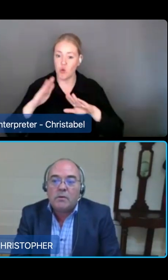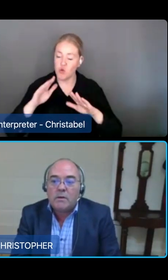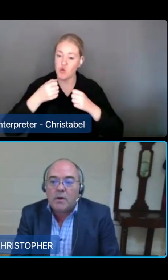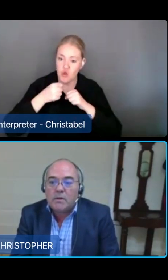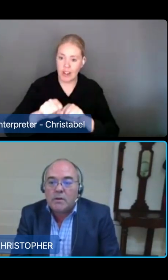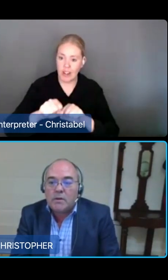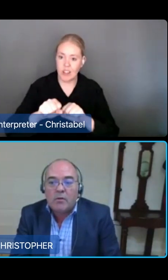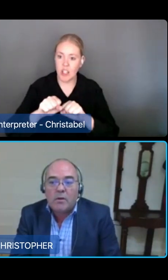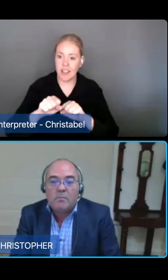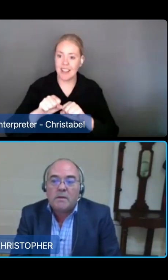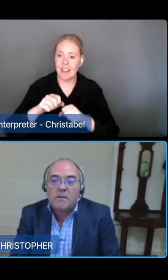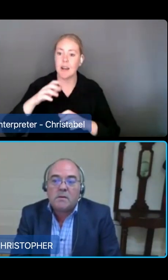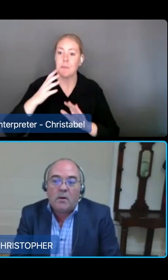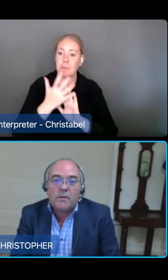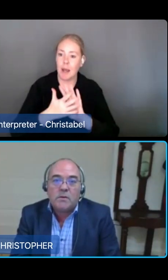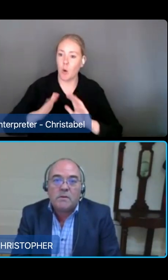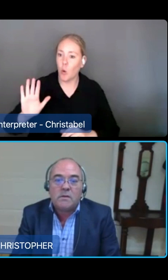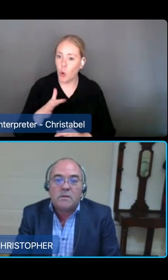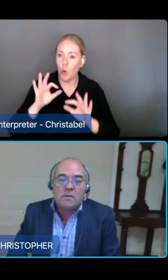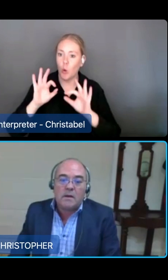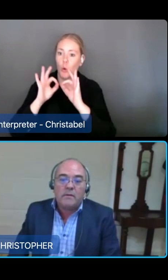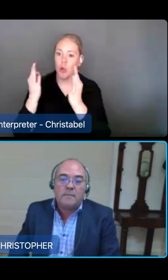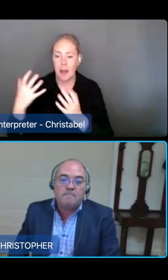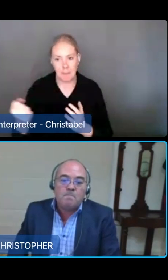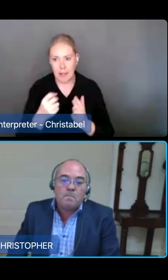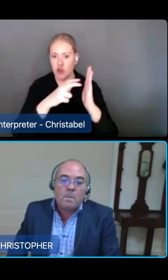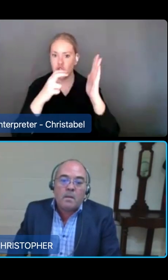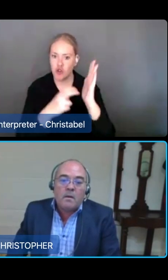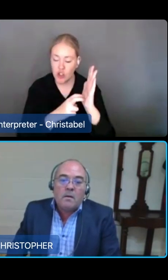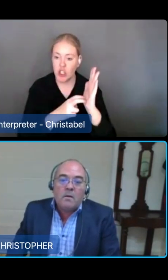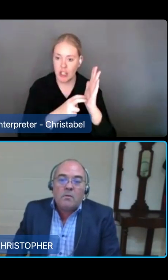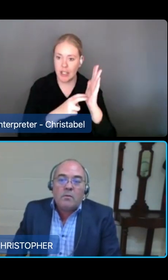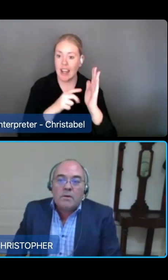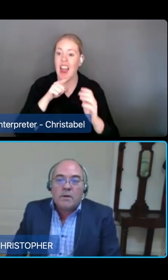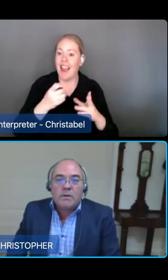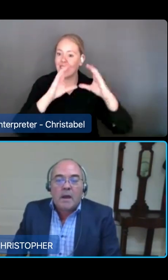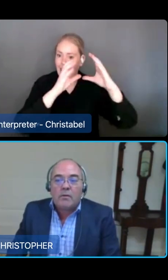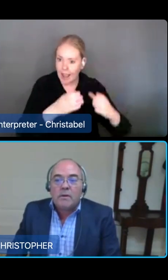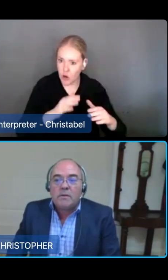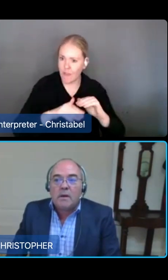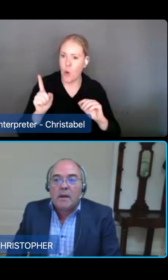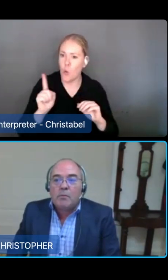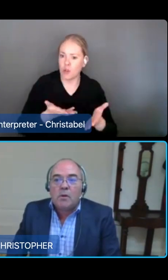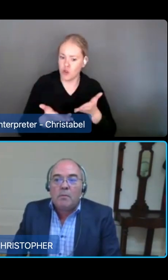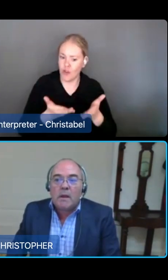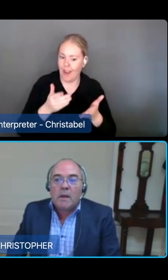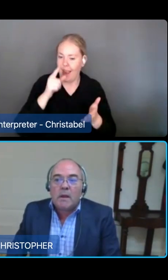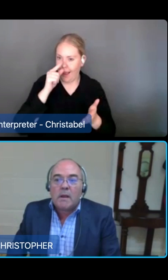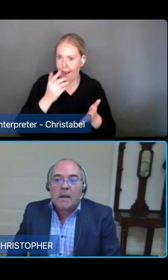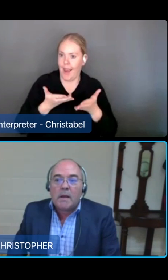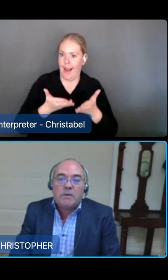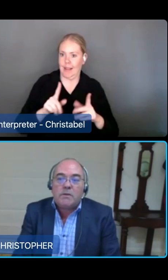into a registration category based on the services they deliver. Registration categories enable